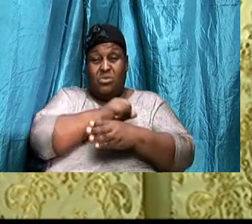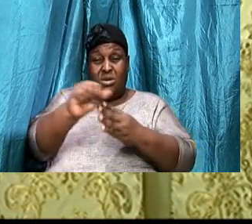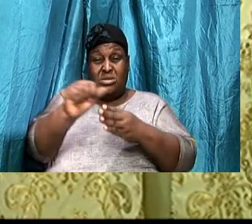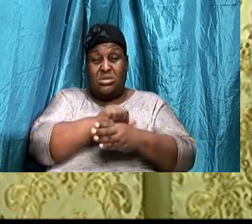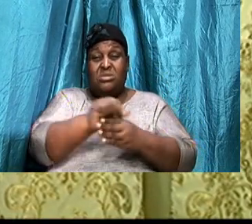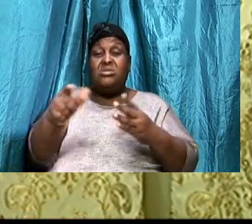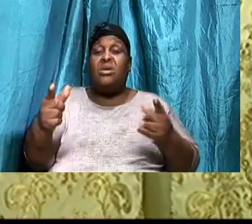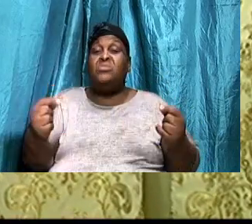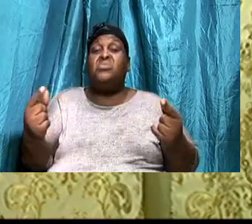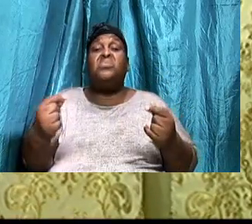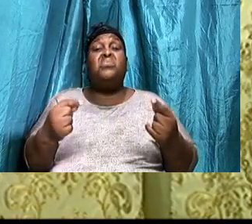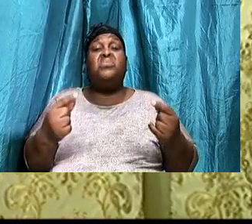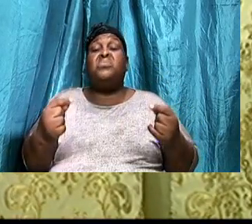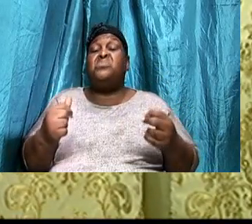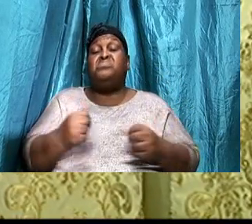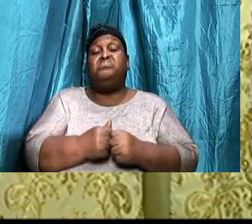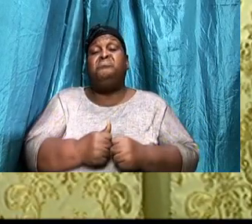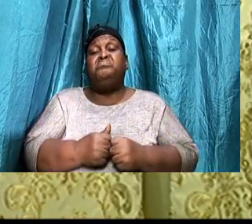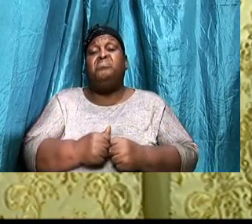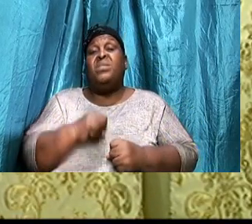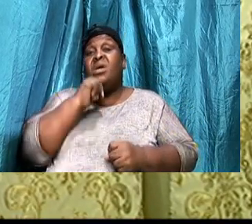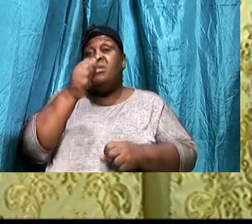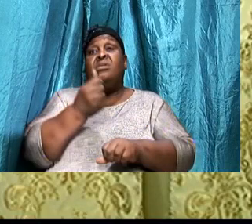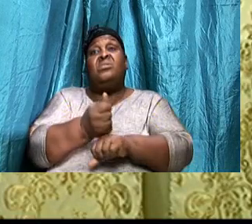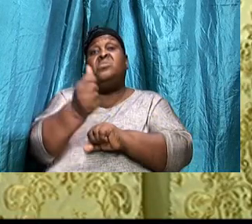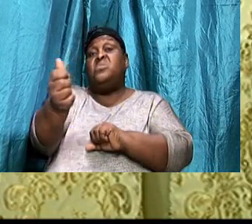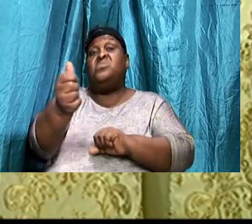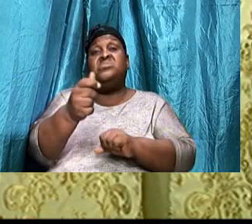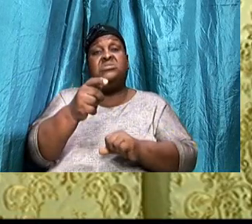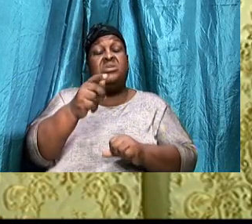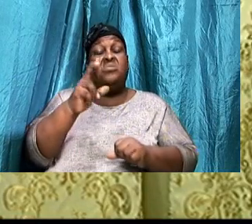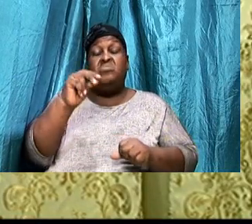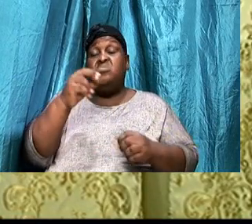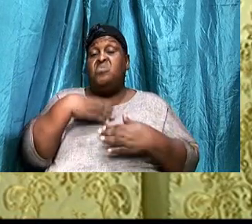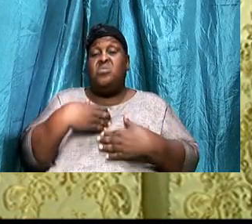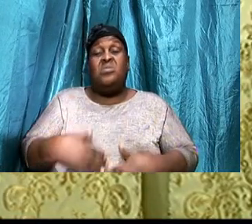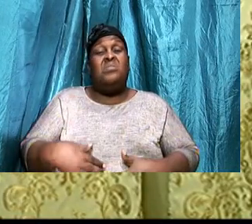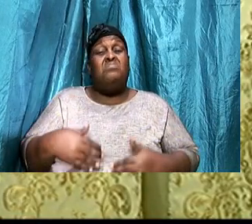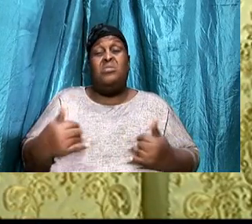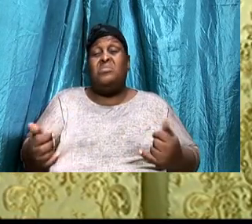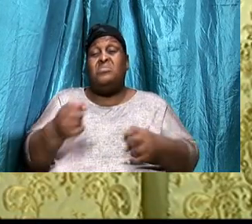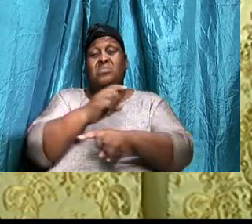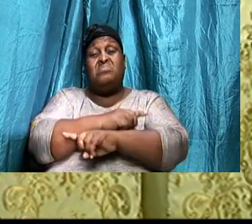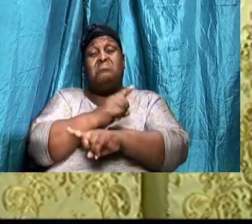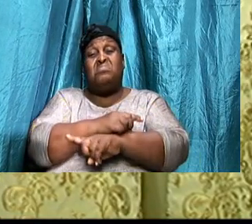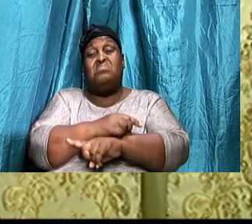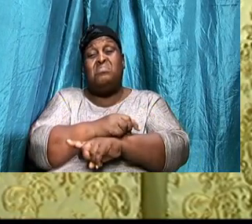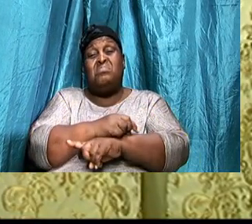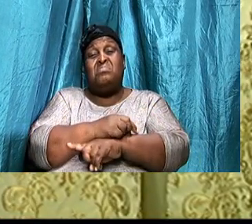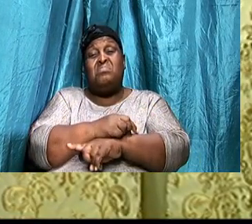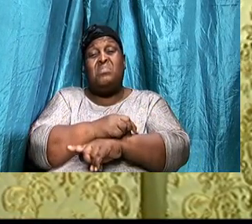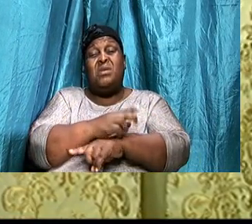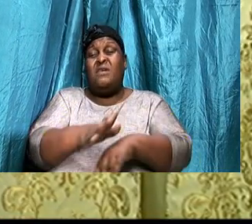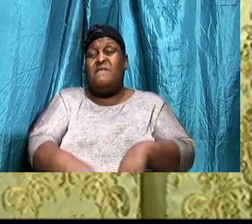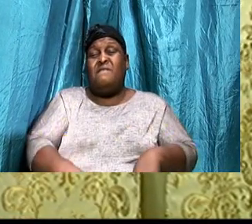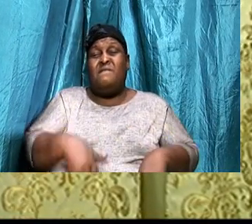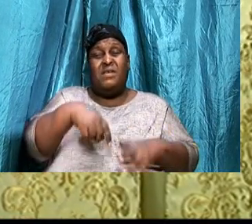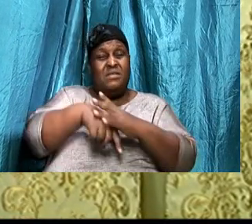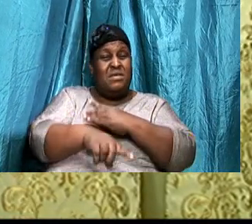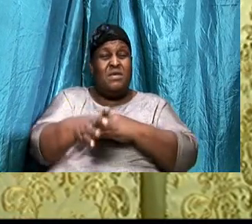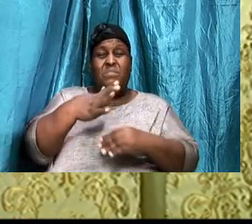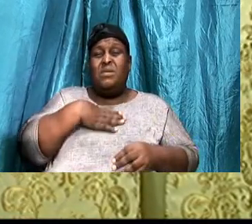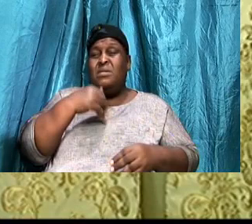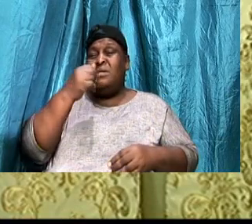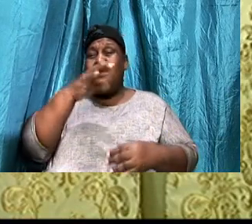I'm not accusing, Anybody tonight, But I'm speaking, As I feel, Deep in my spirit, I want you to, Understand